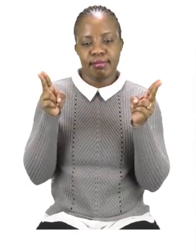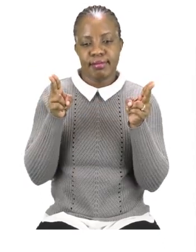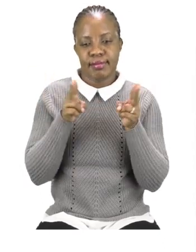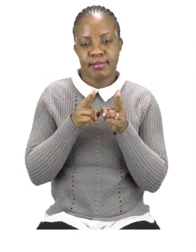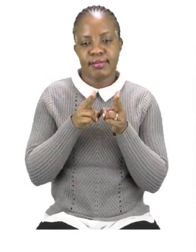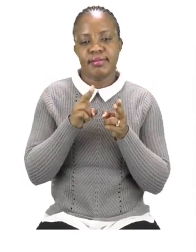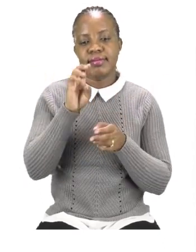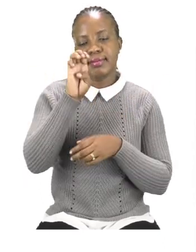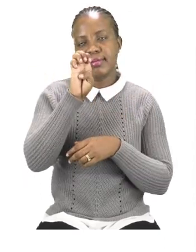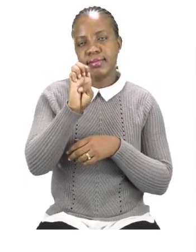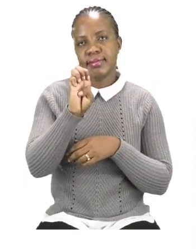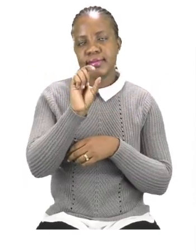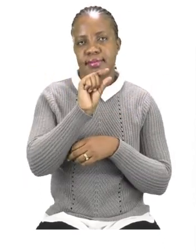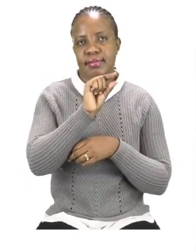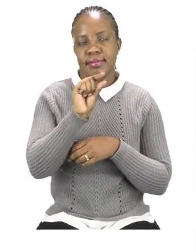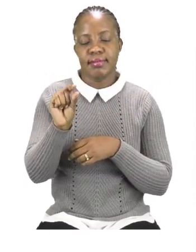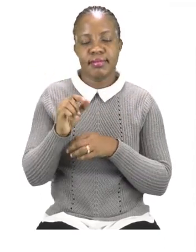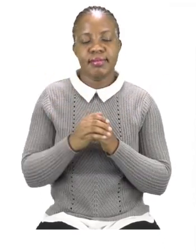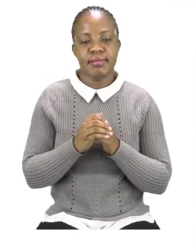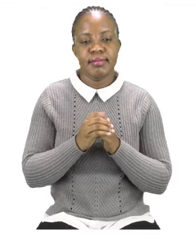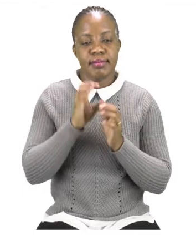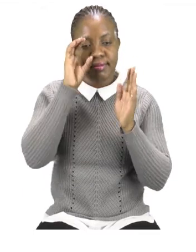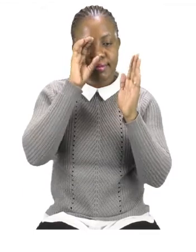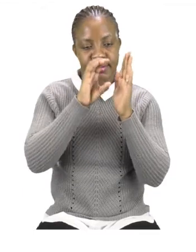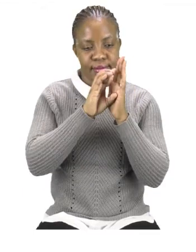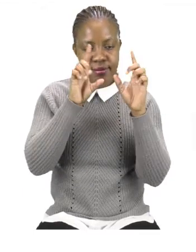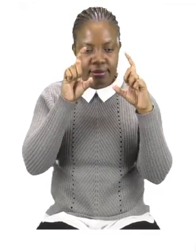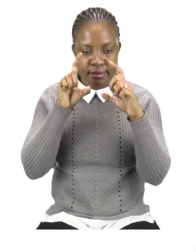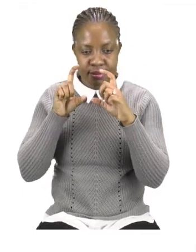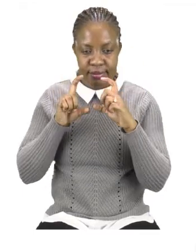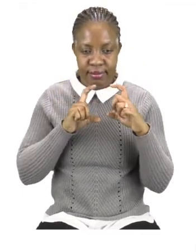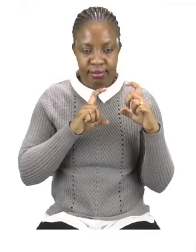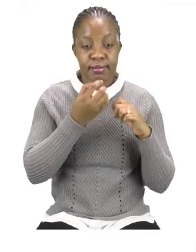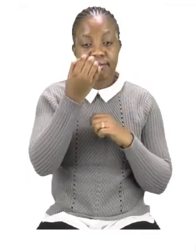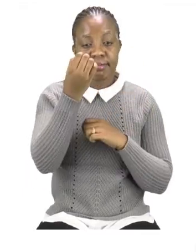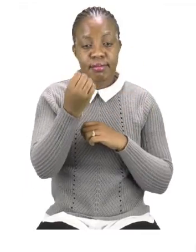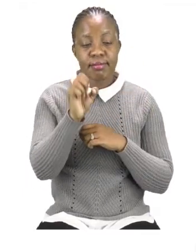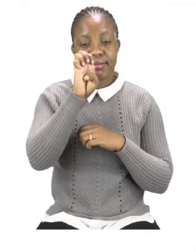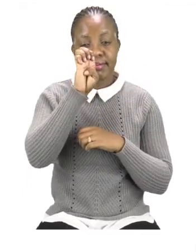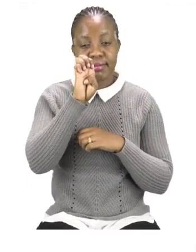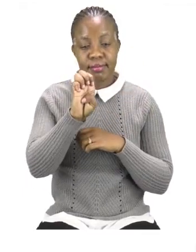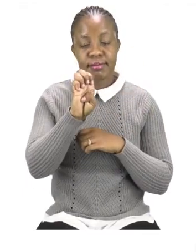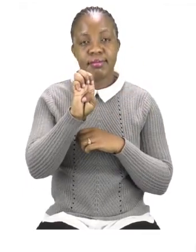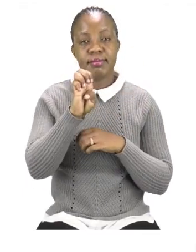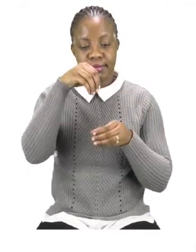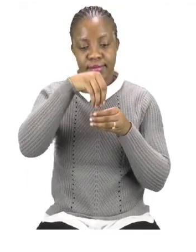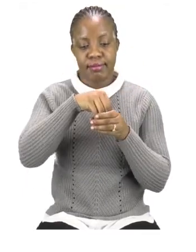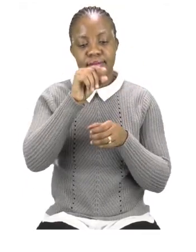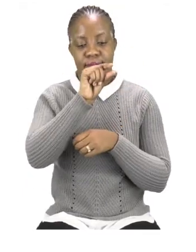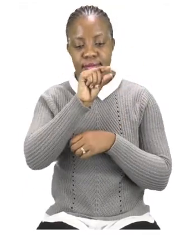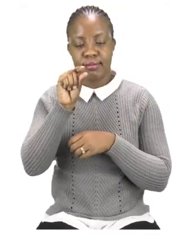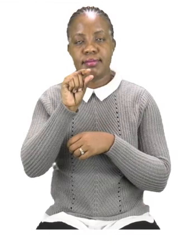each of the pictures that you can see there have the sound E in them. So, we are